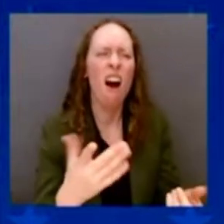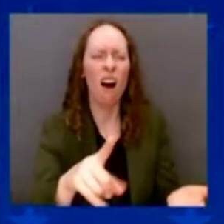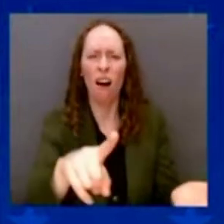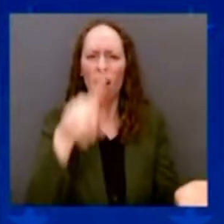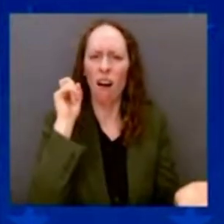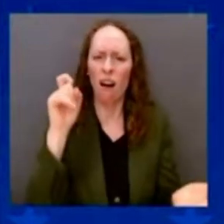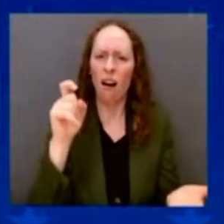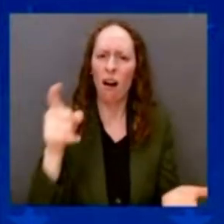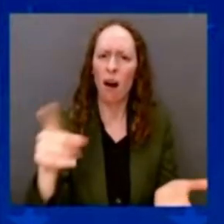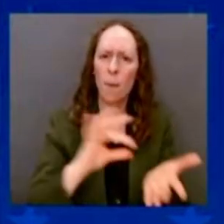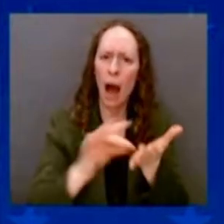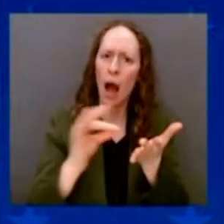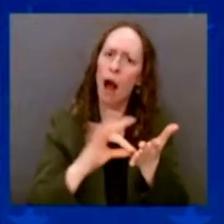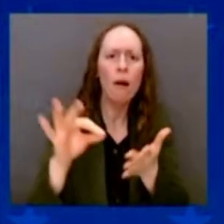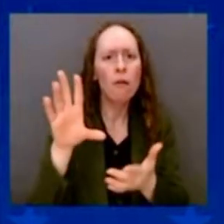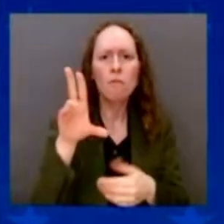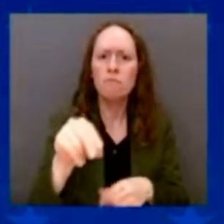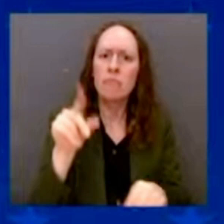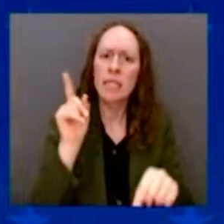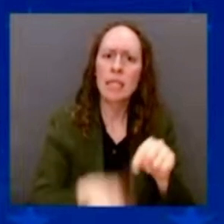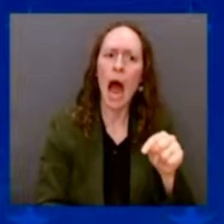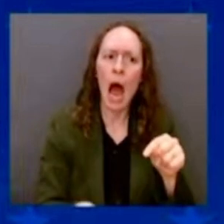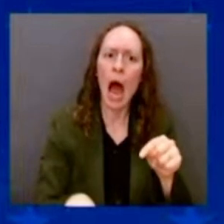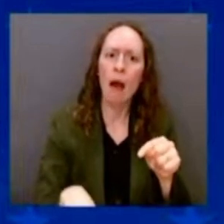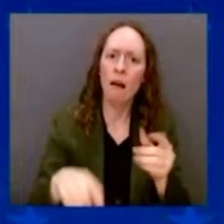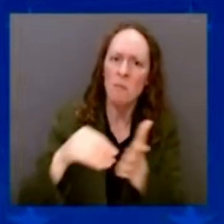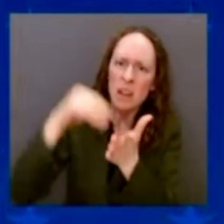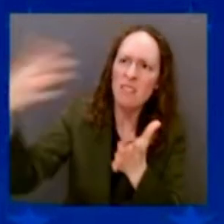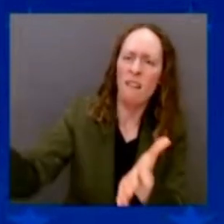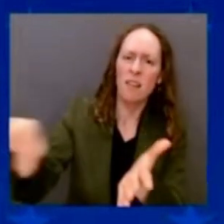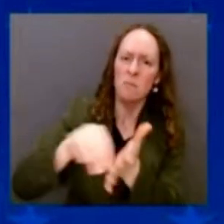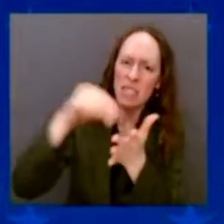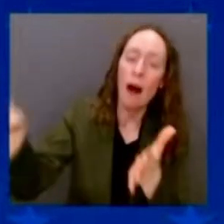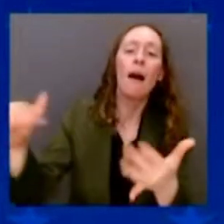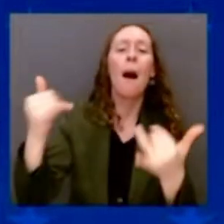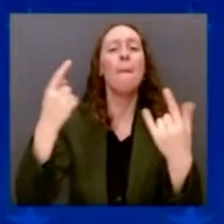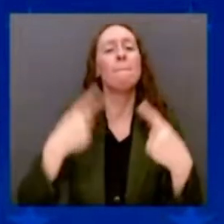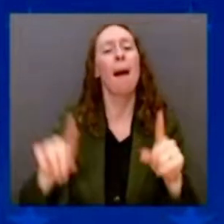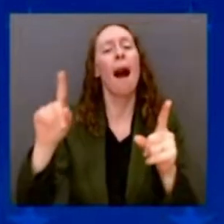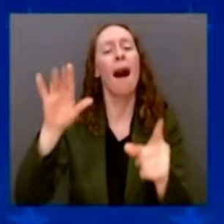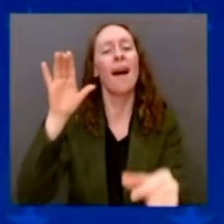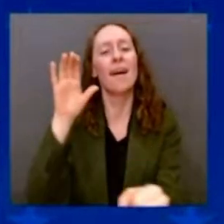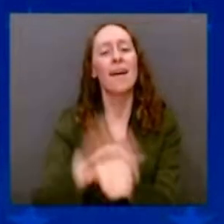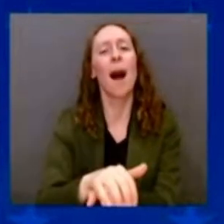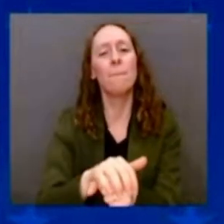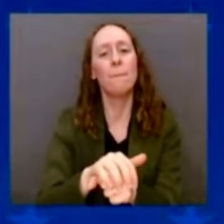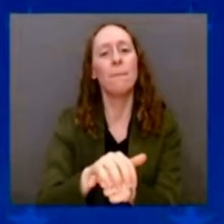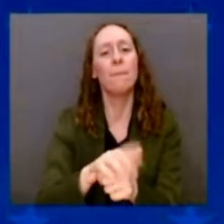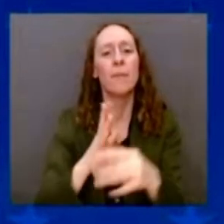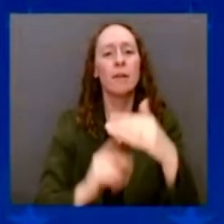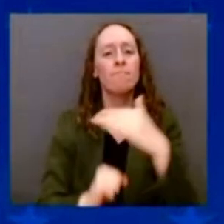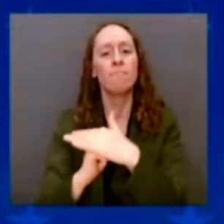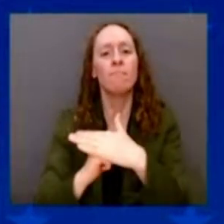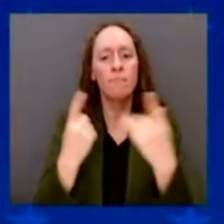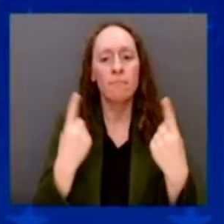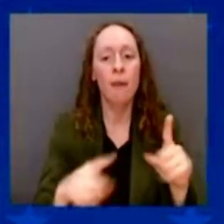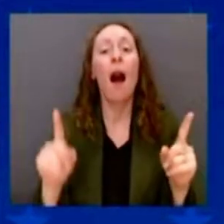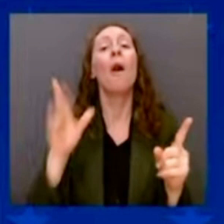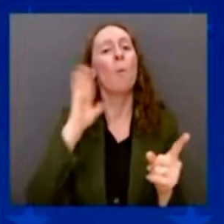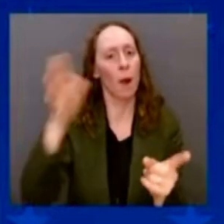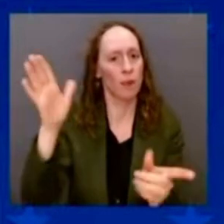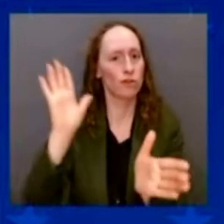prices for seniors. And but here's the deal. Not only, for example, the woman I just mentioned, by the beginning of 2025,